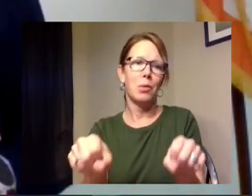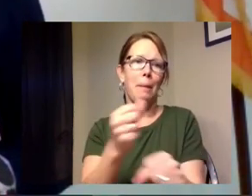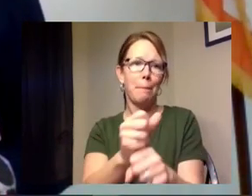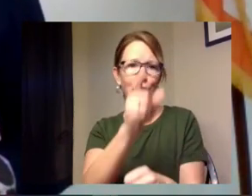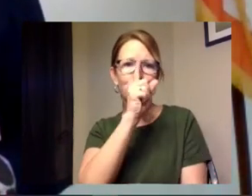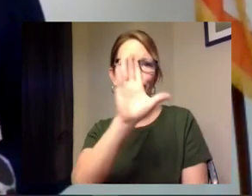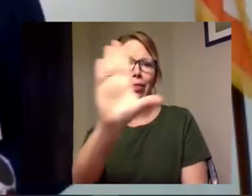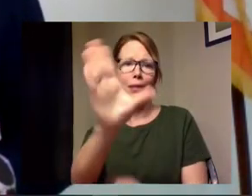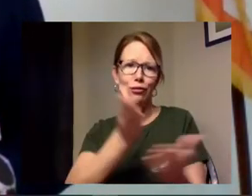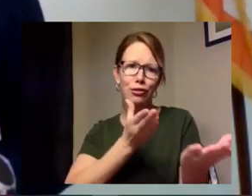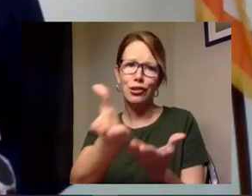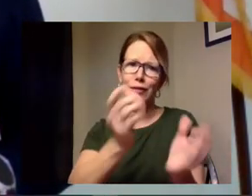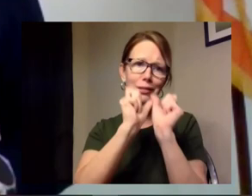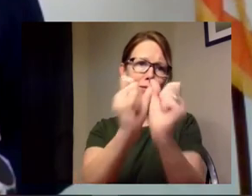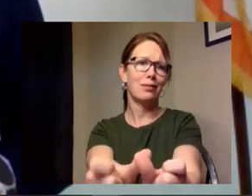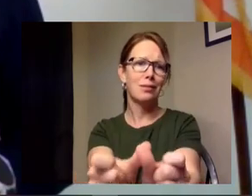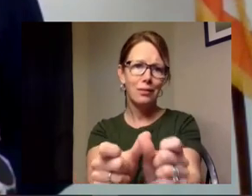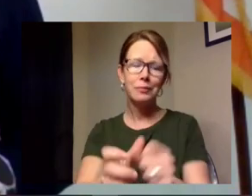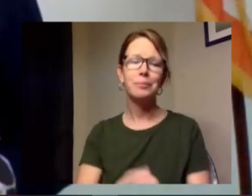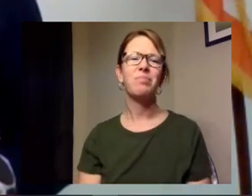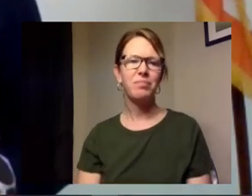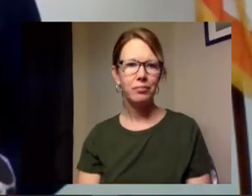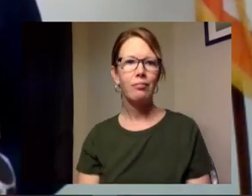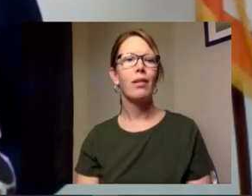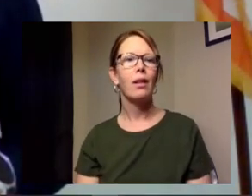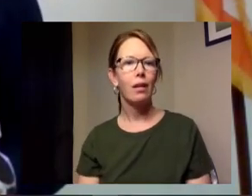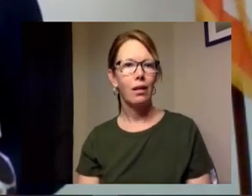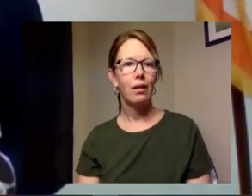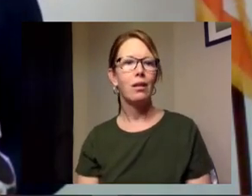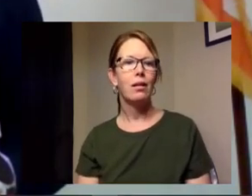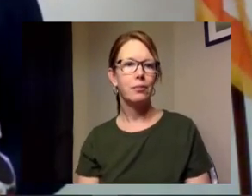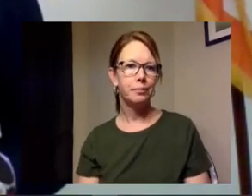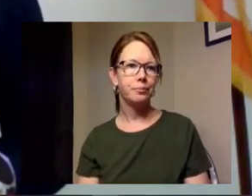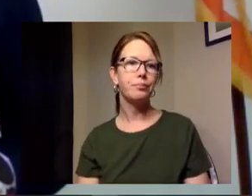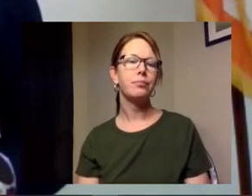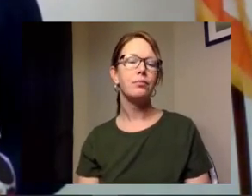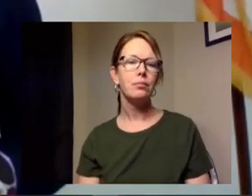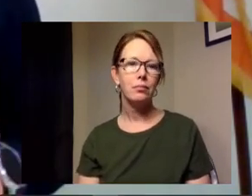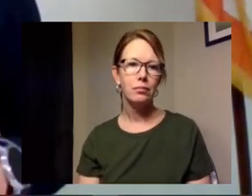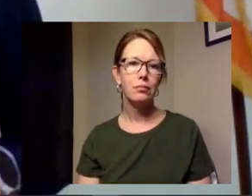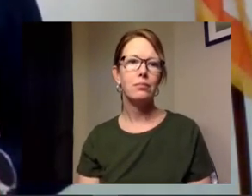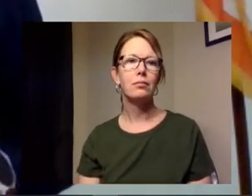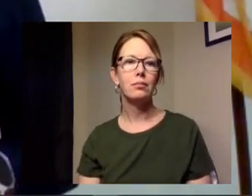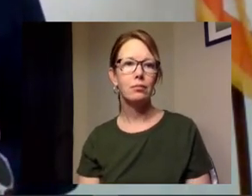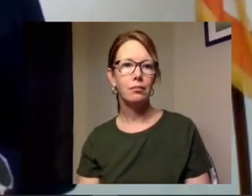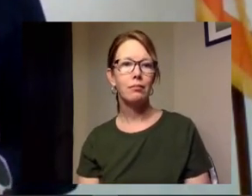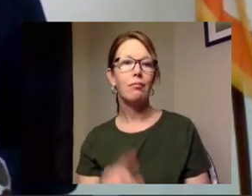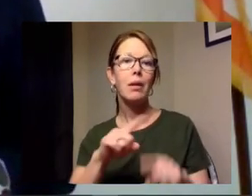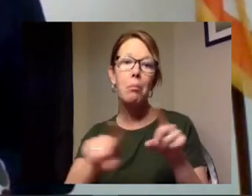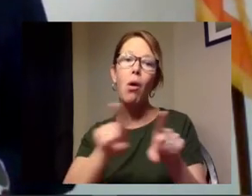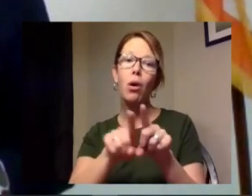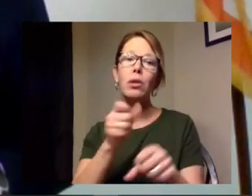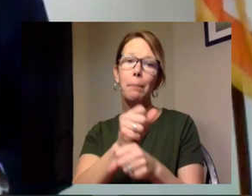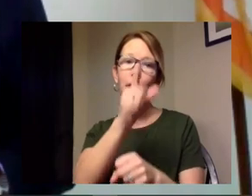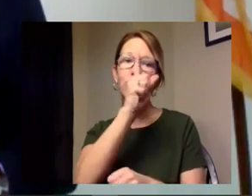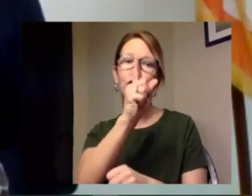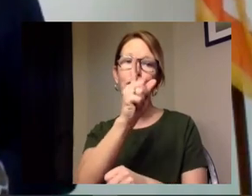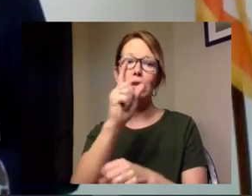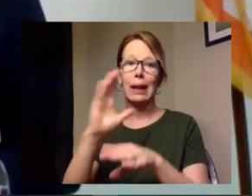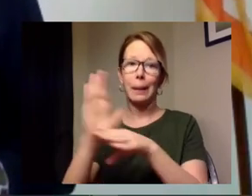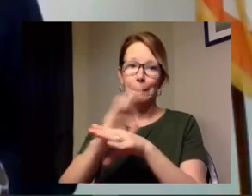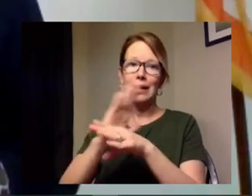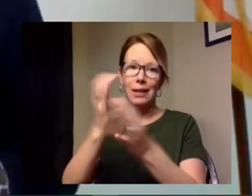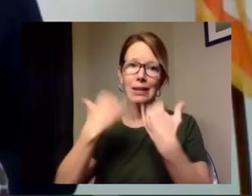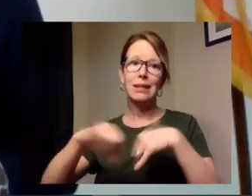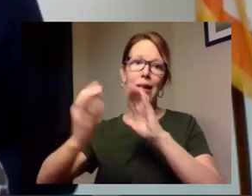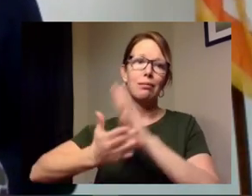services stay on while also ensuring that we are running an efficient business or are all of our